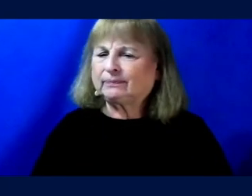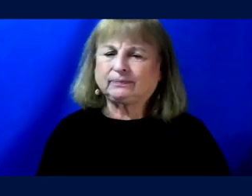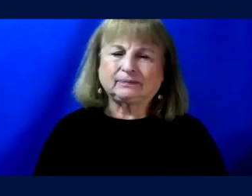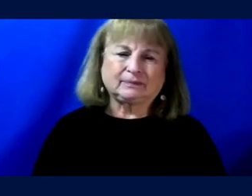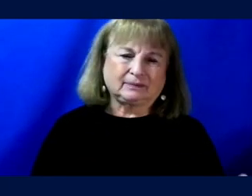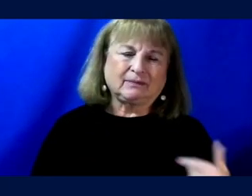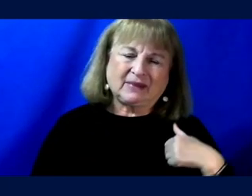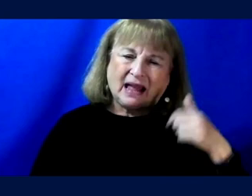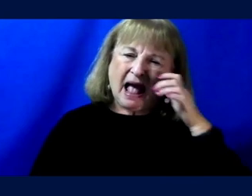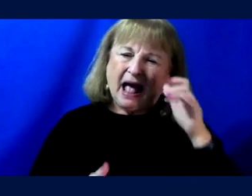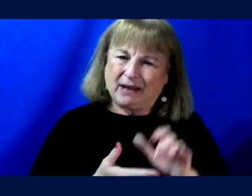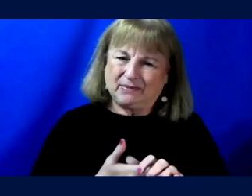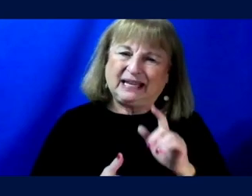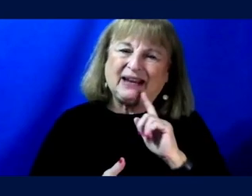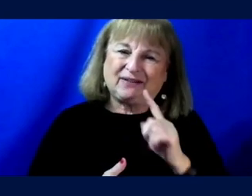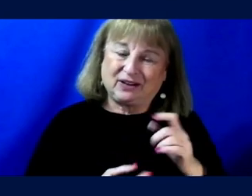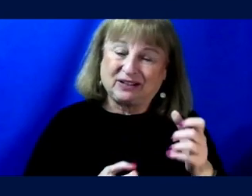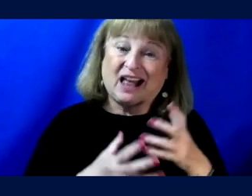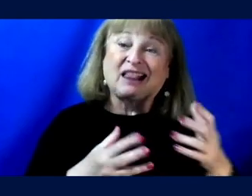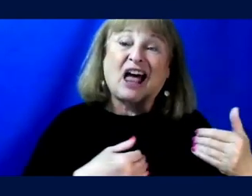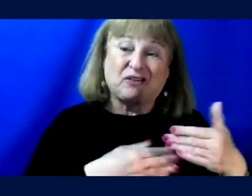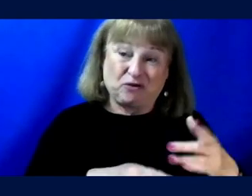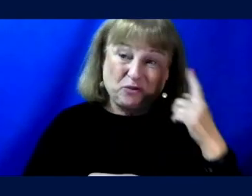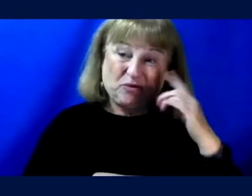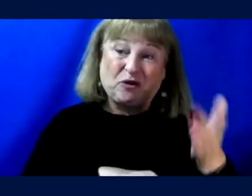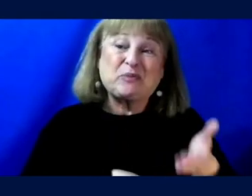I believe that there is a lot of room.